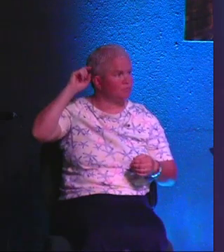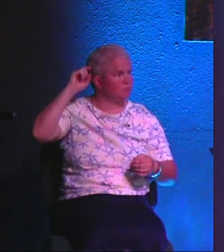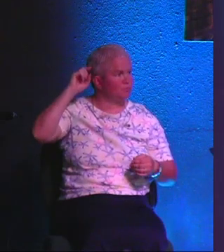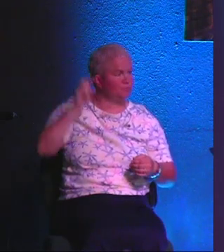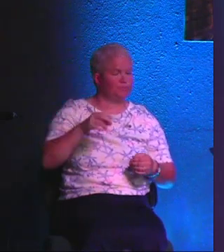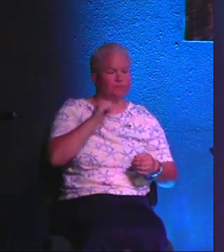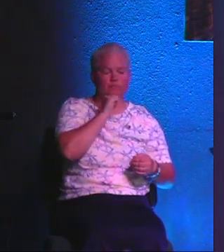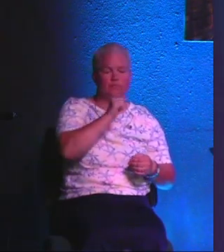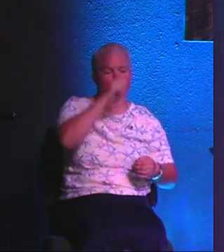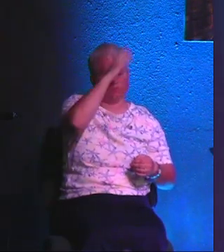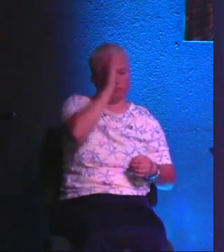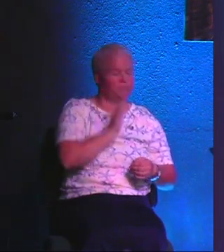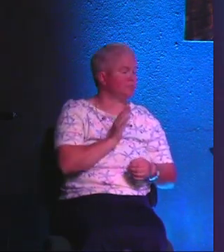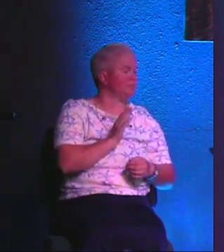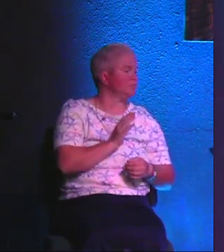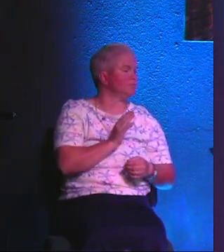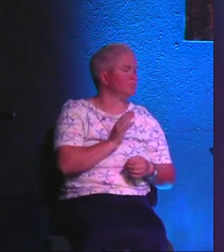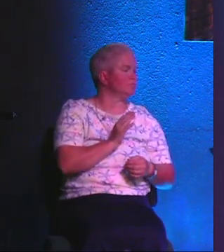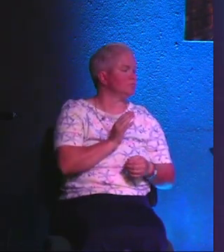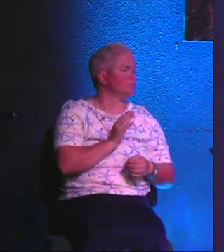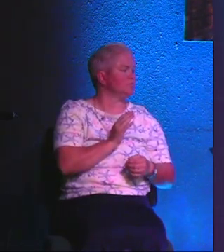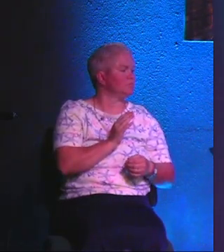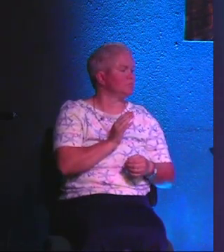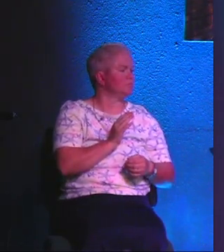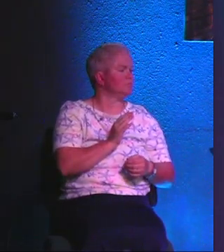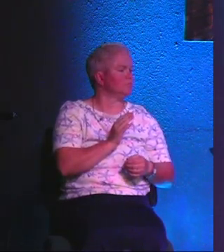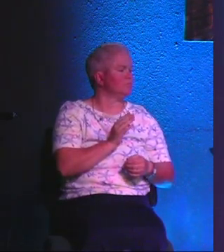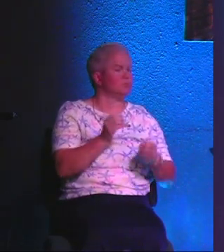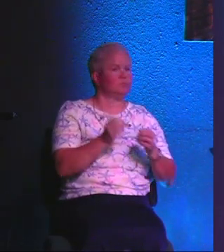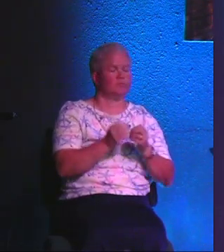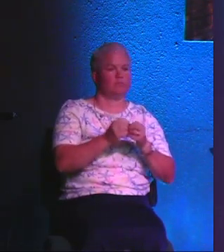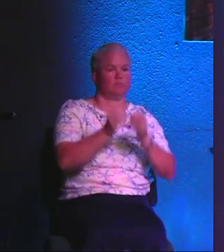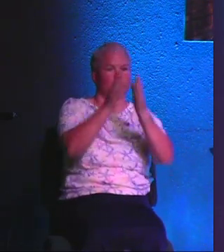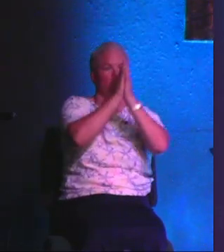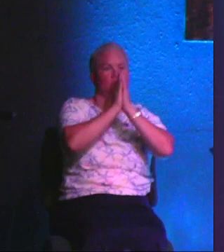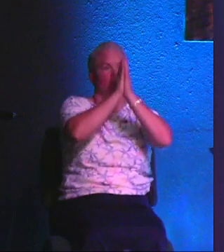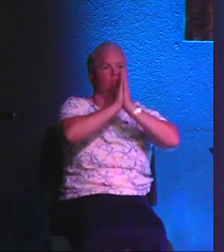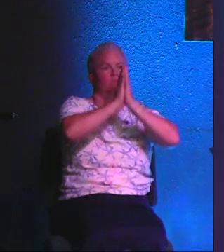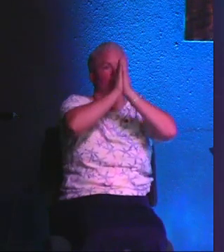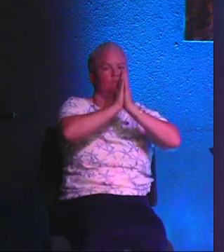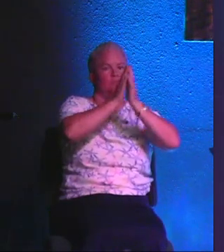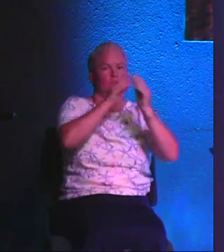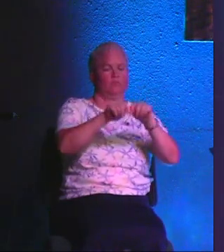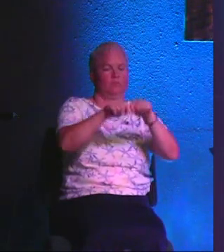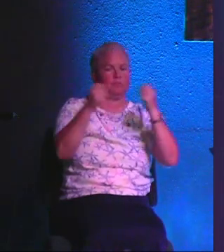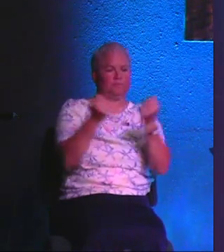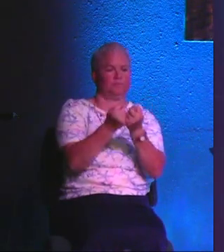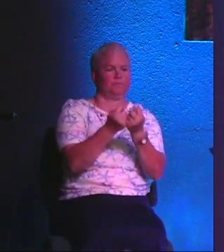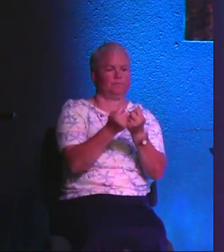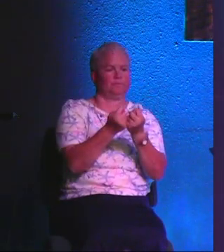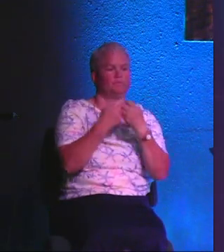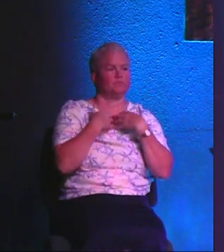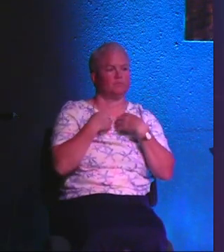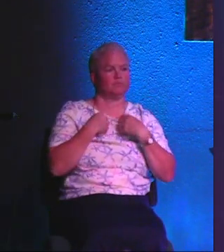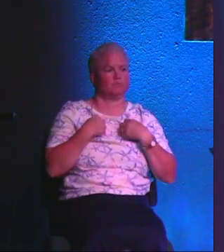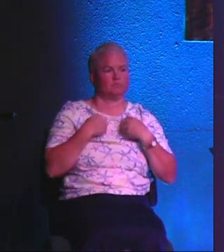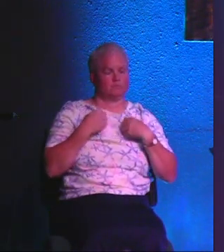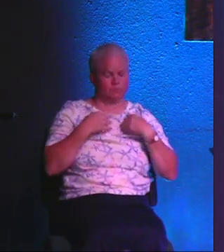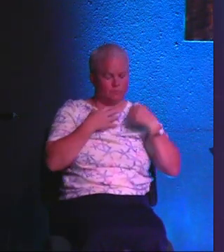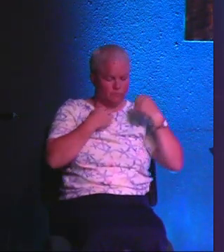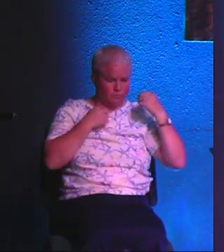I'm not God. I don't pretend to be. But there's a lot going on here. Worship team, if you guys want to come up.